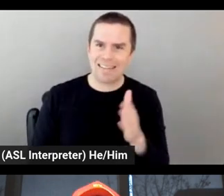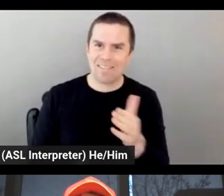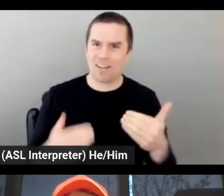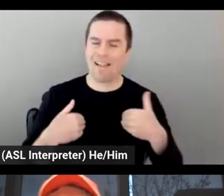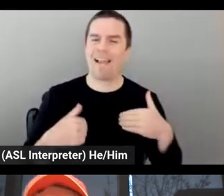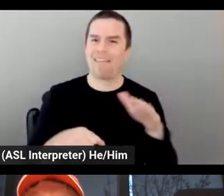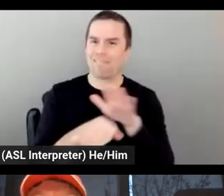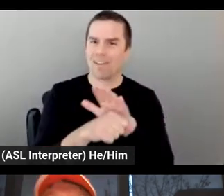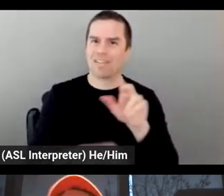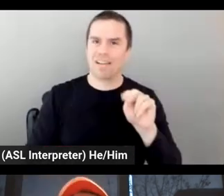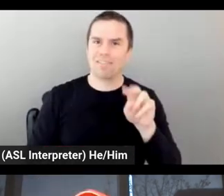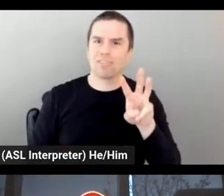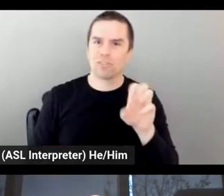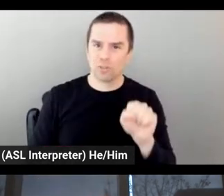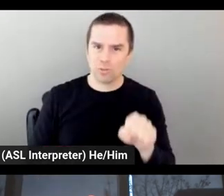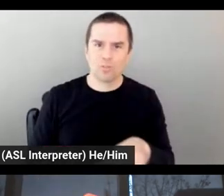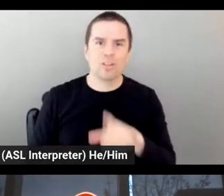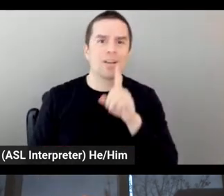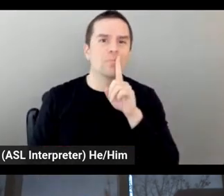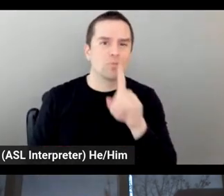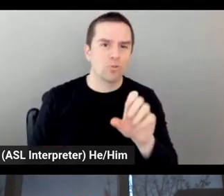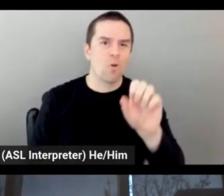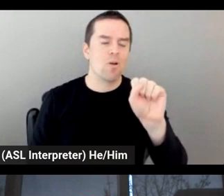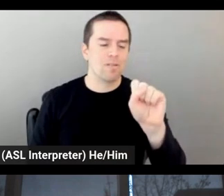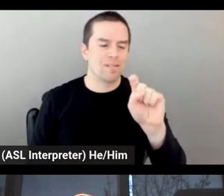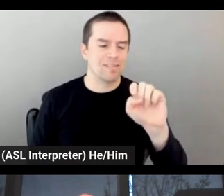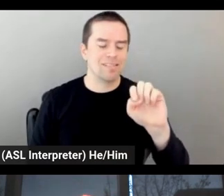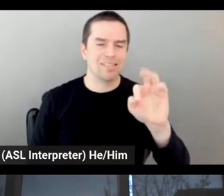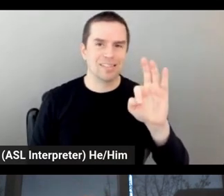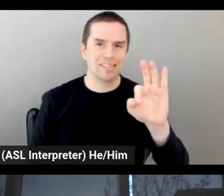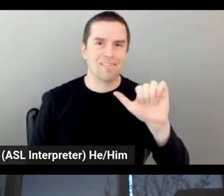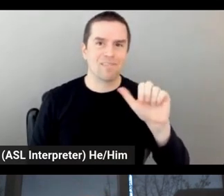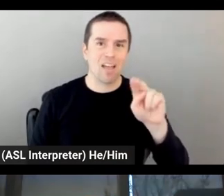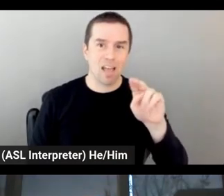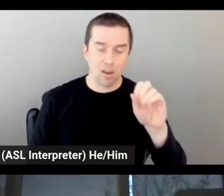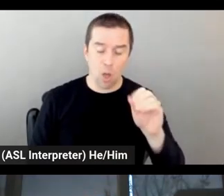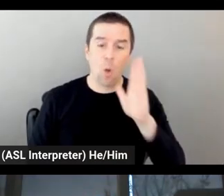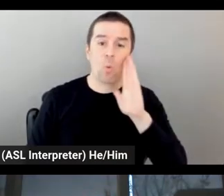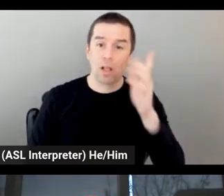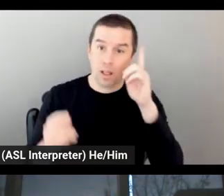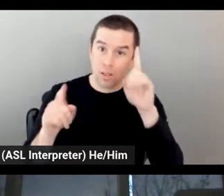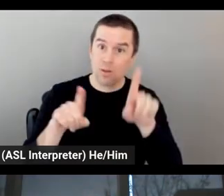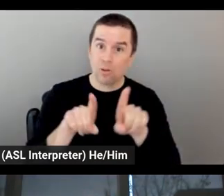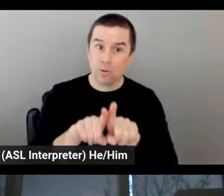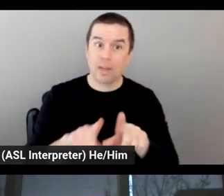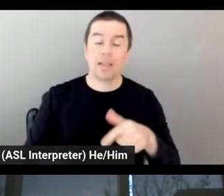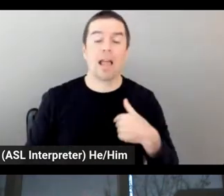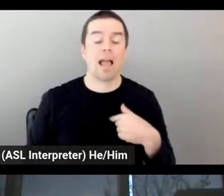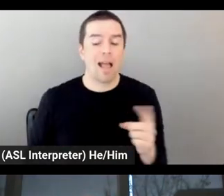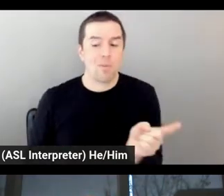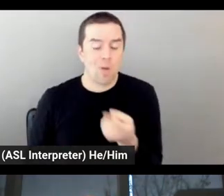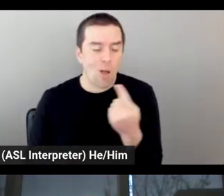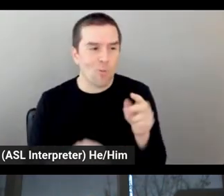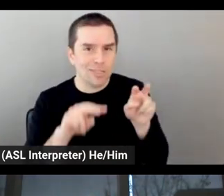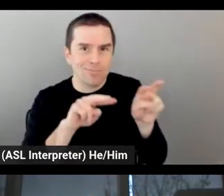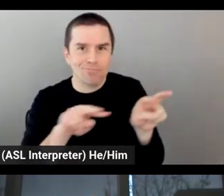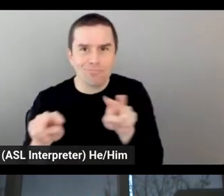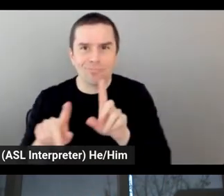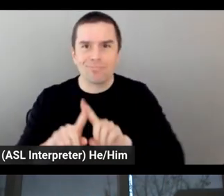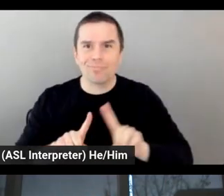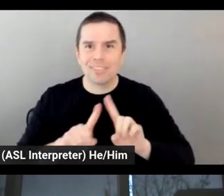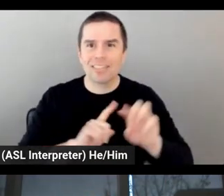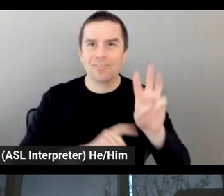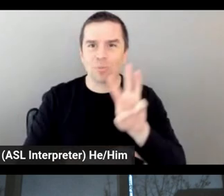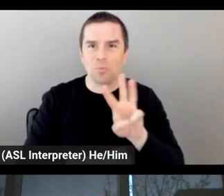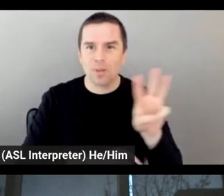always, you know, on these different websites and following my Twitter feeds, but this is really the first time